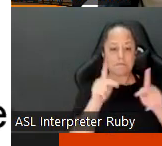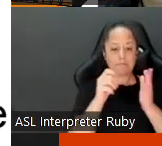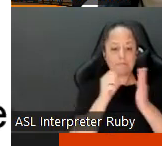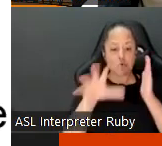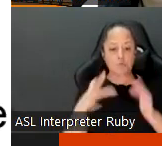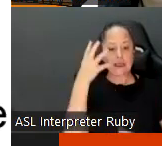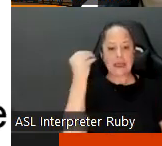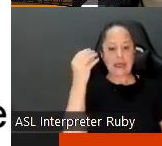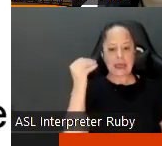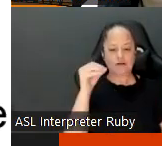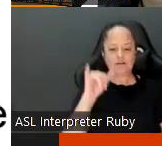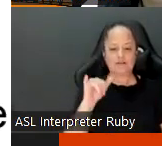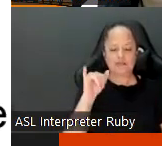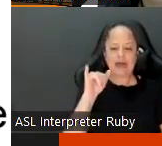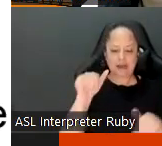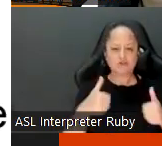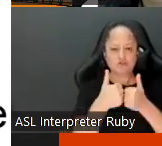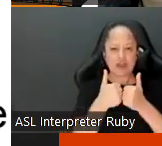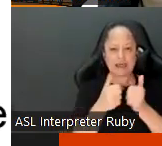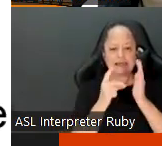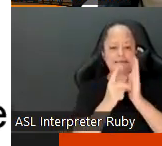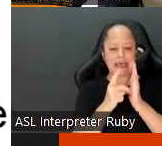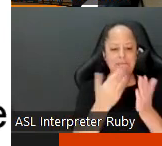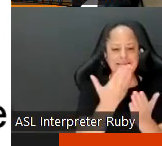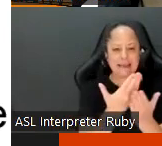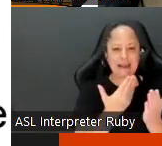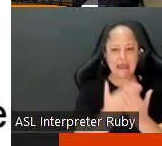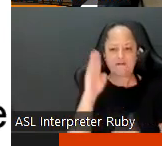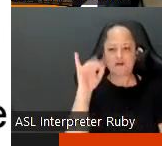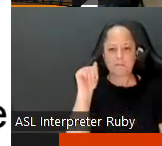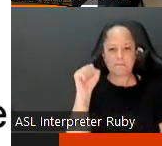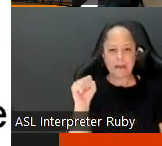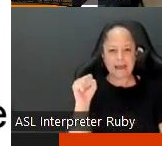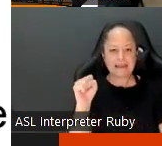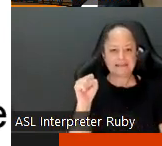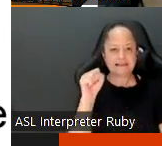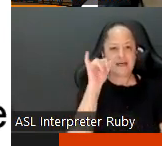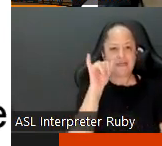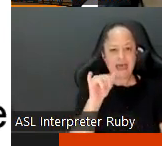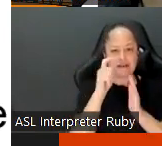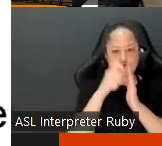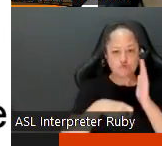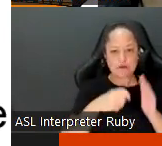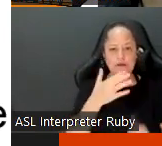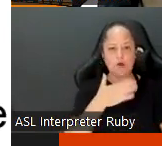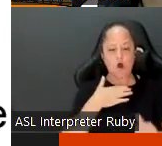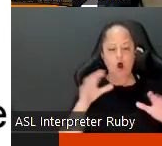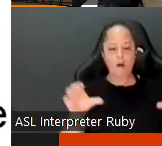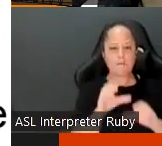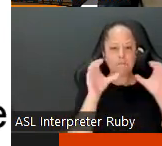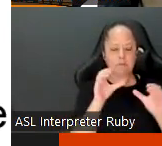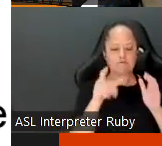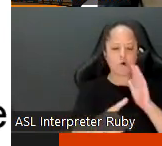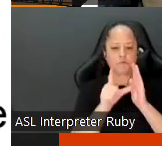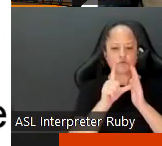outside of a peremptory challenge is with demonstrated evidence of bias um that is written in our performance review article